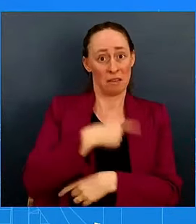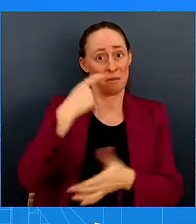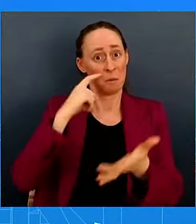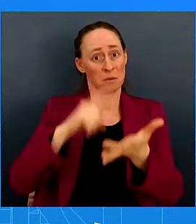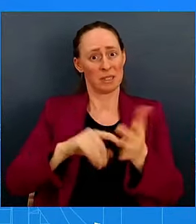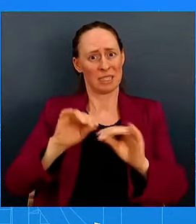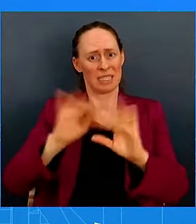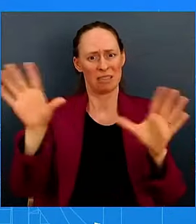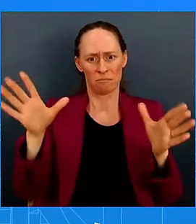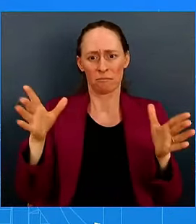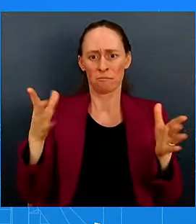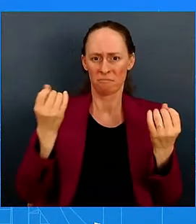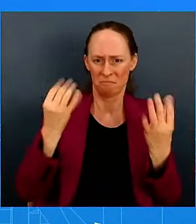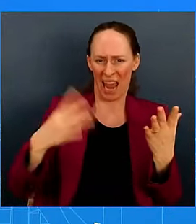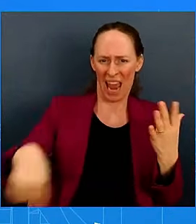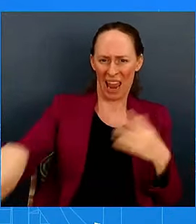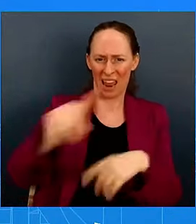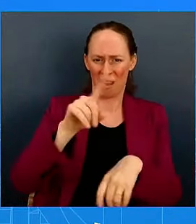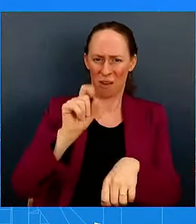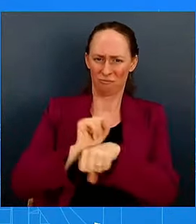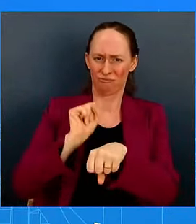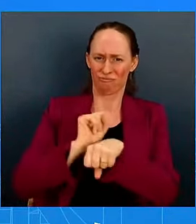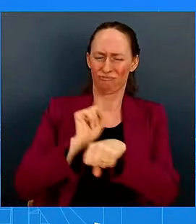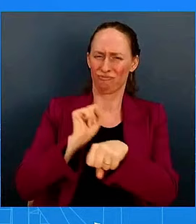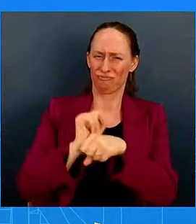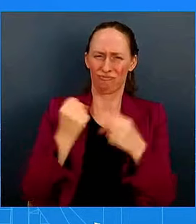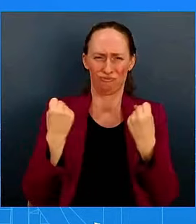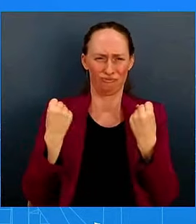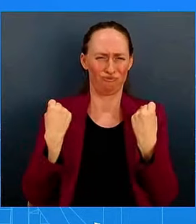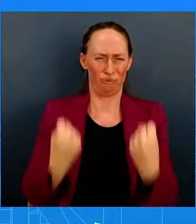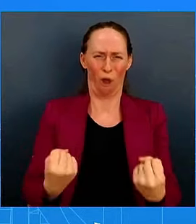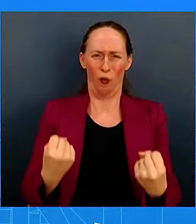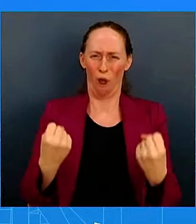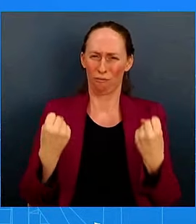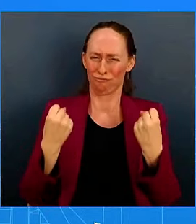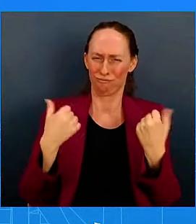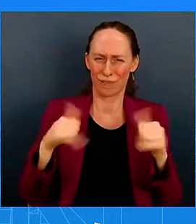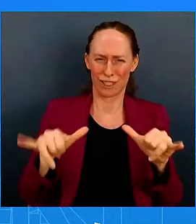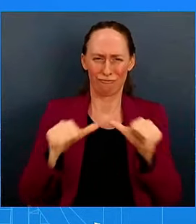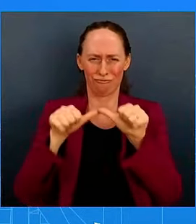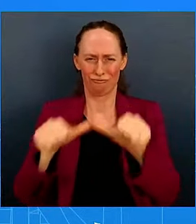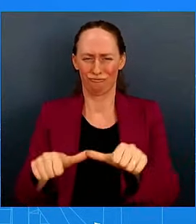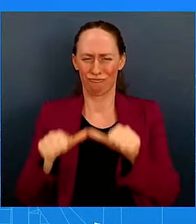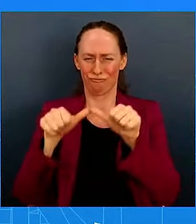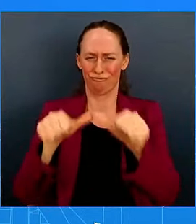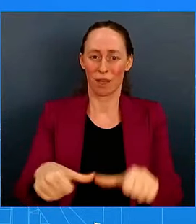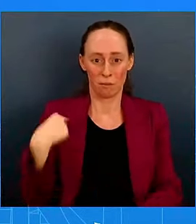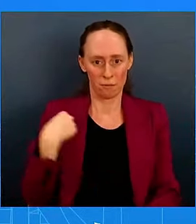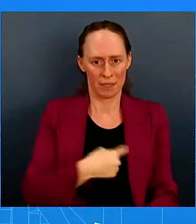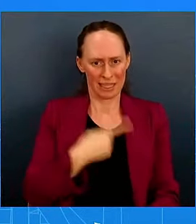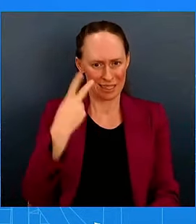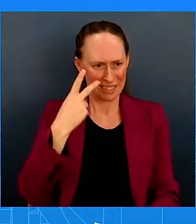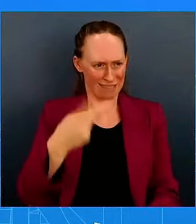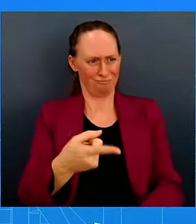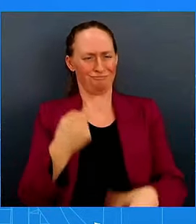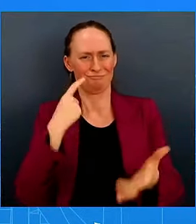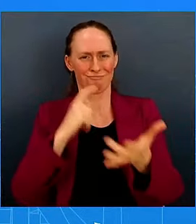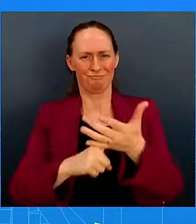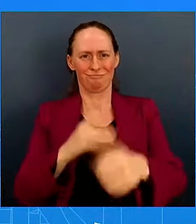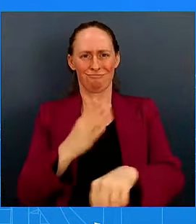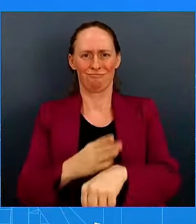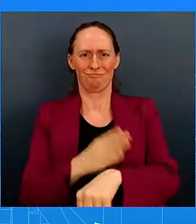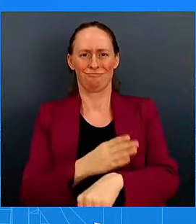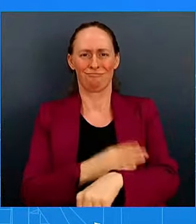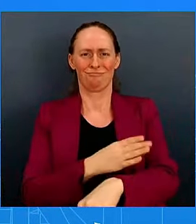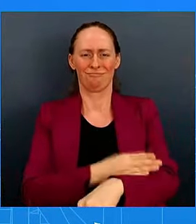We have a strong economy. It continues to be strong. And I think what we're seeing is a moment of progress, as I've stated many times before. We're still continuing to